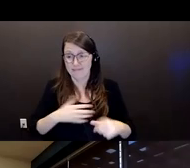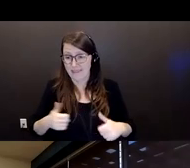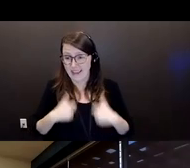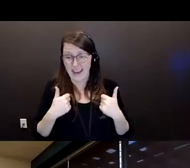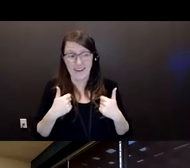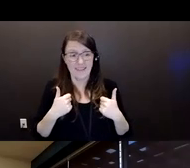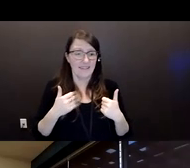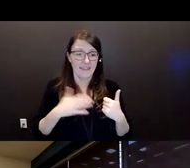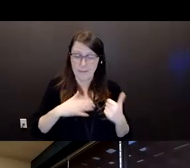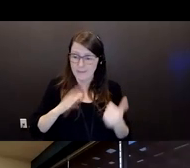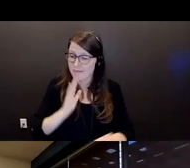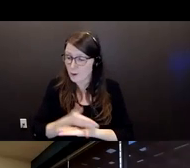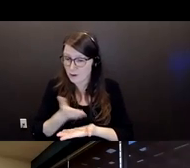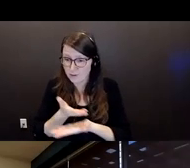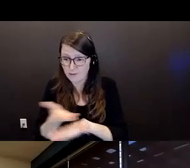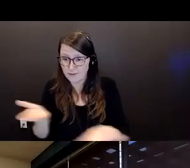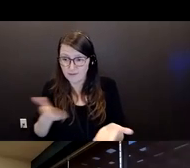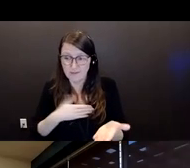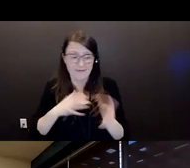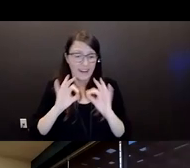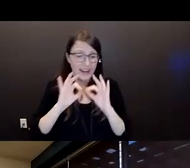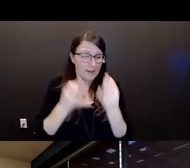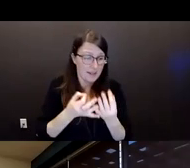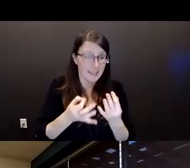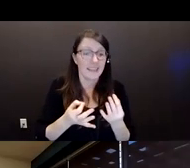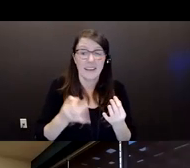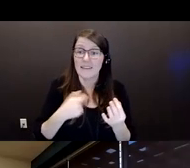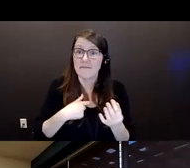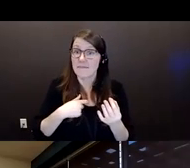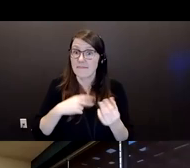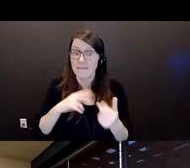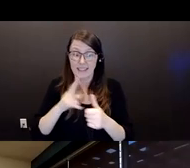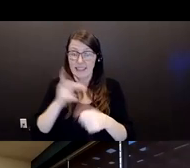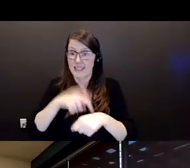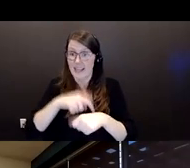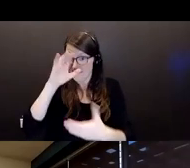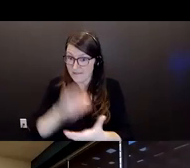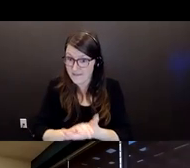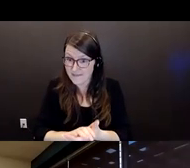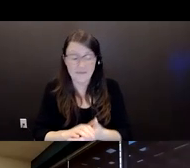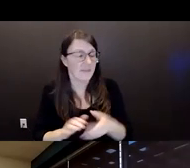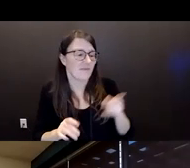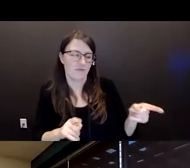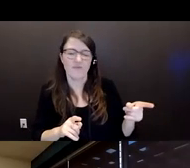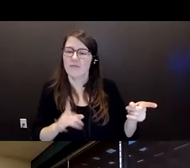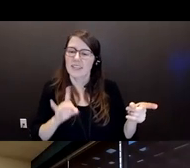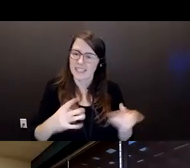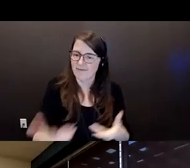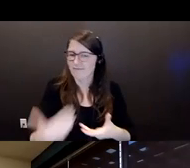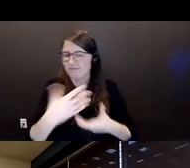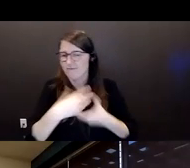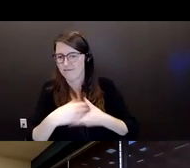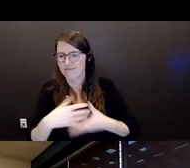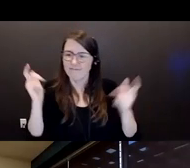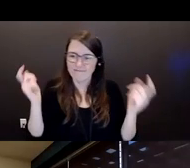our family. And she rejoiced with us when, when I married for a second time. And we welcomed two, two